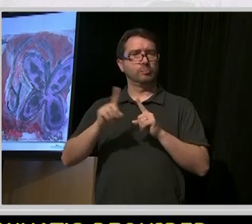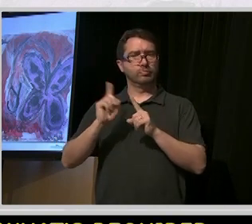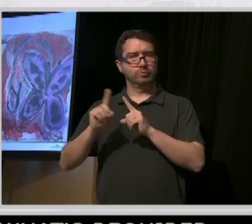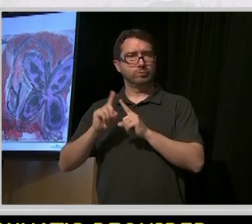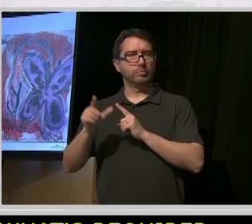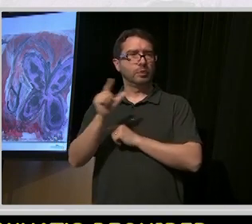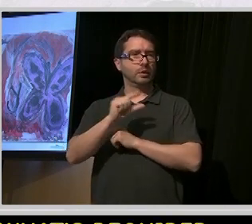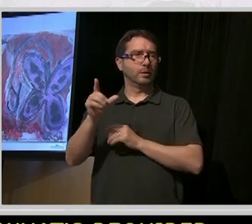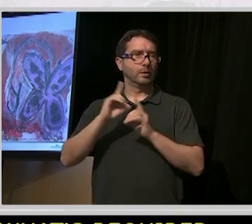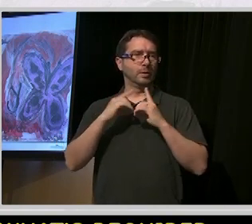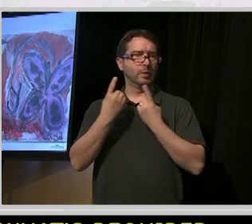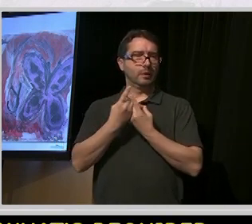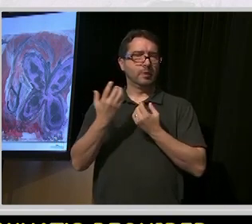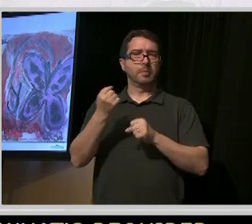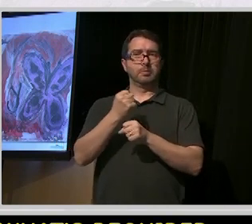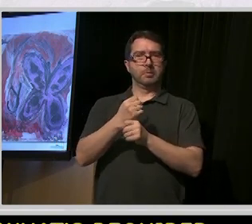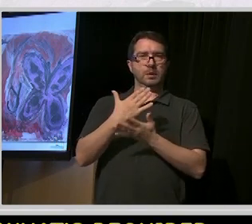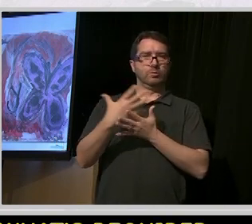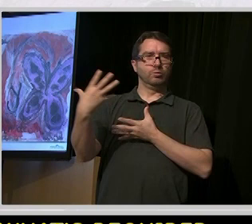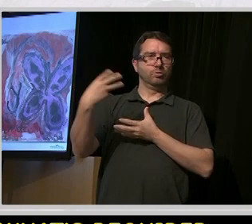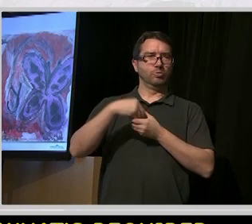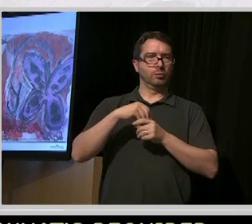sure they're a key part of this remedy.